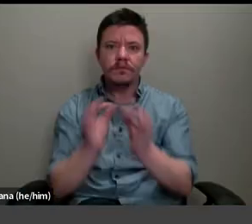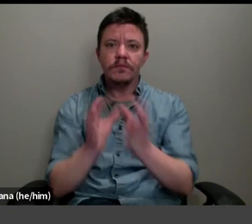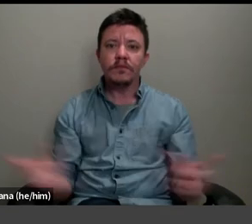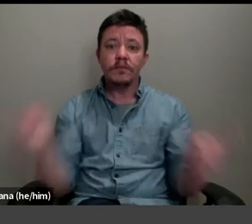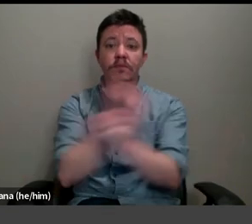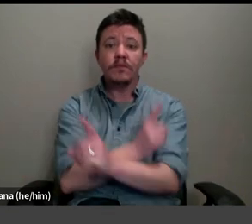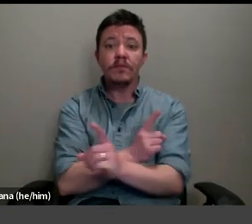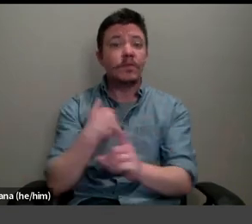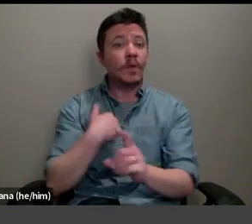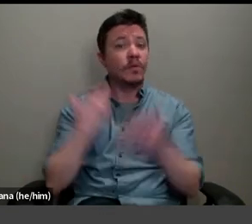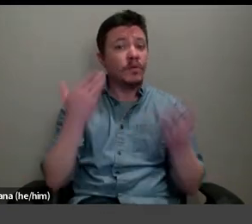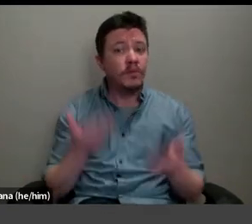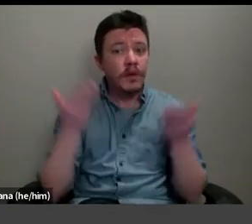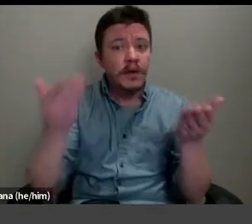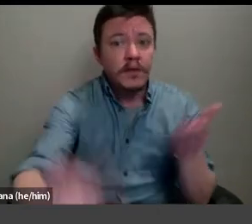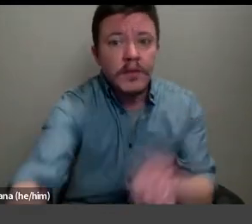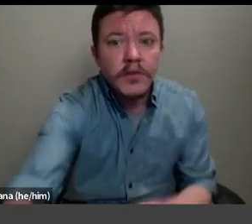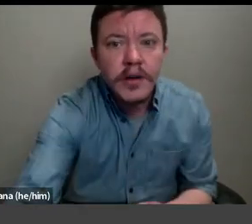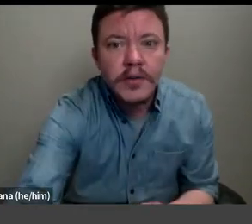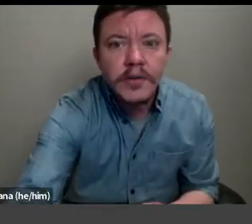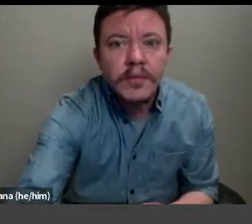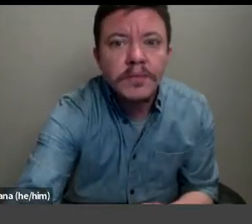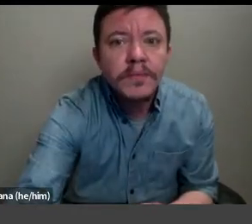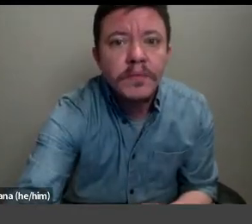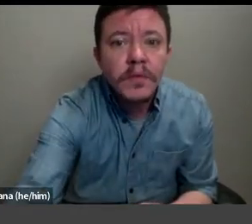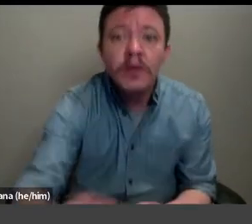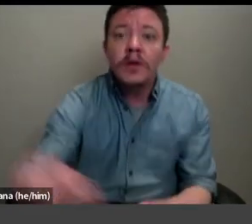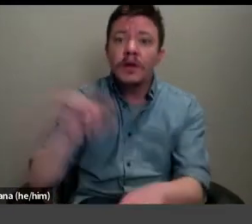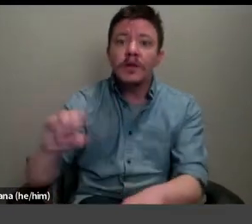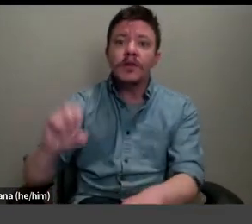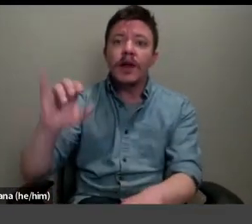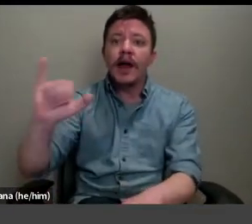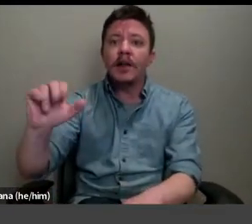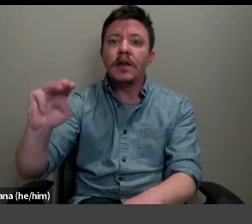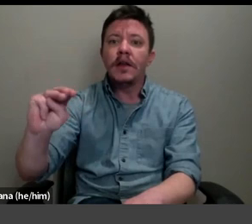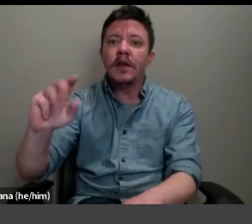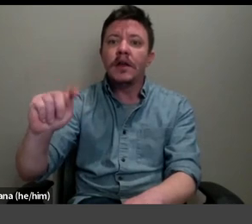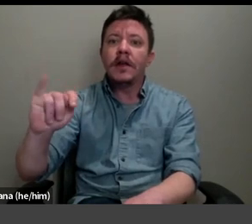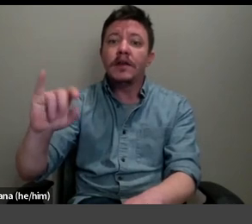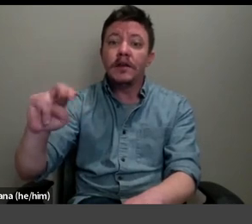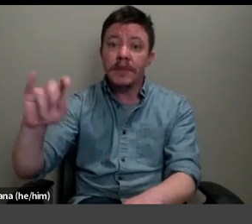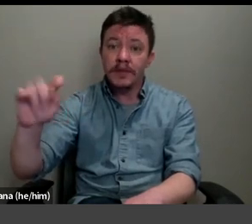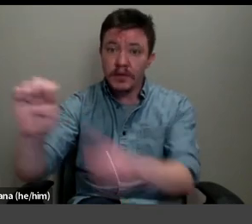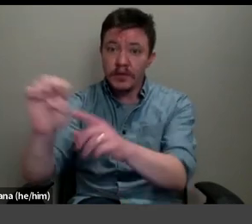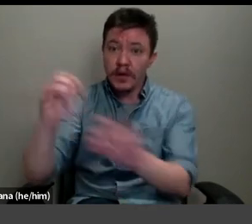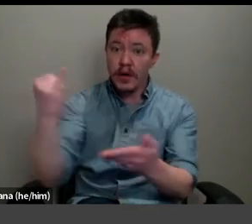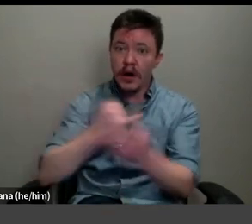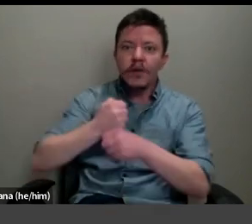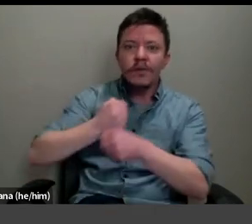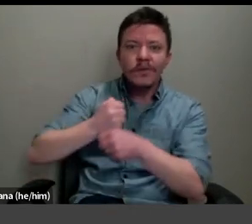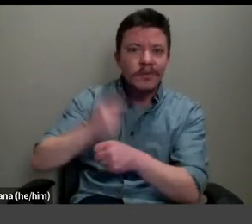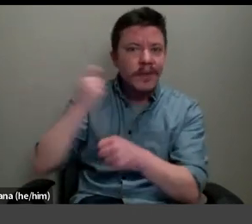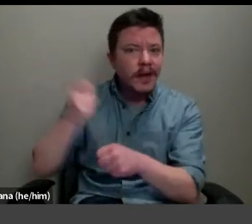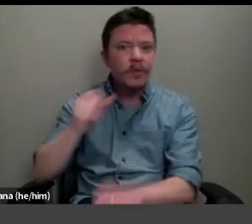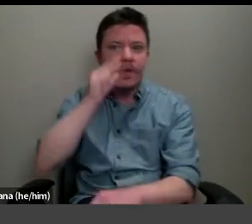as to suggest that the anti-mist artworks were made with a female audience in mind. So might it